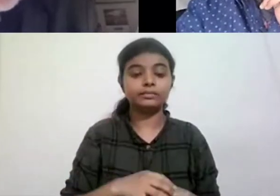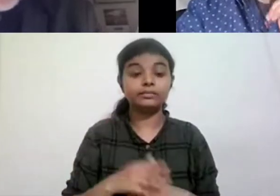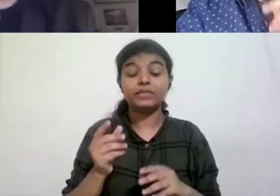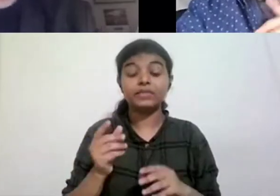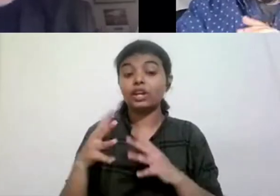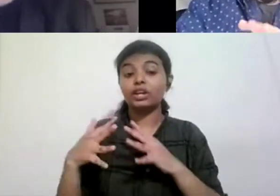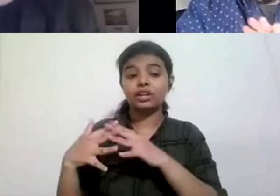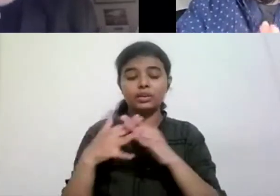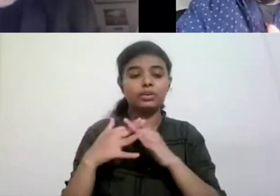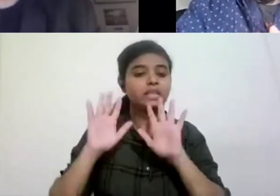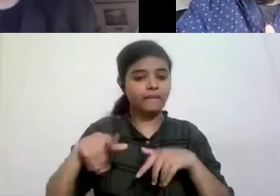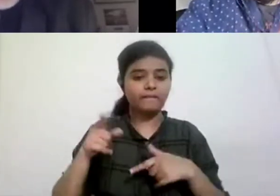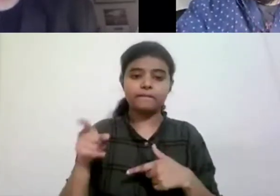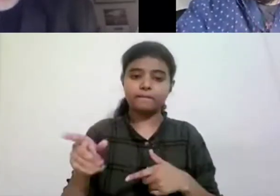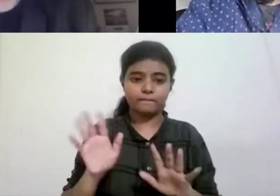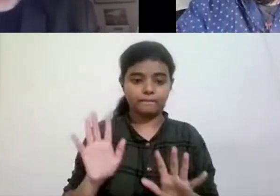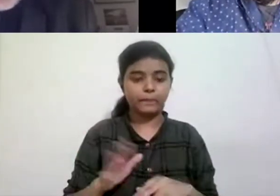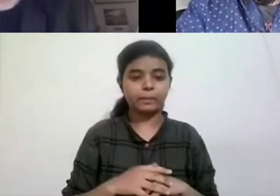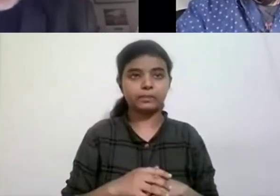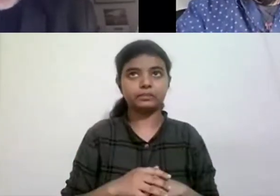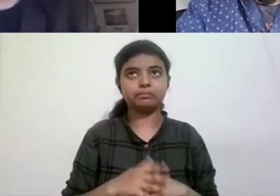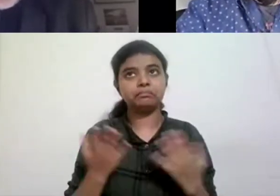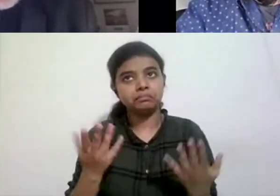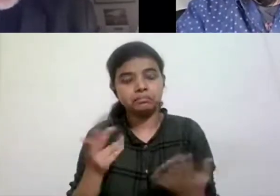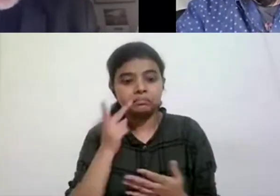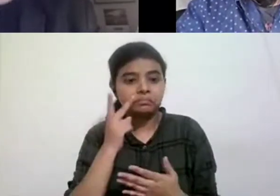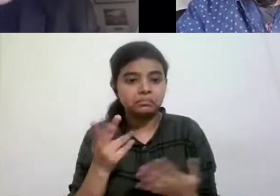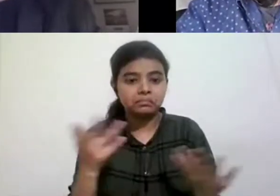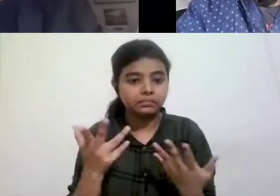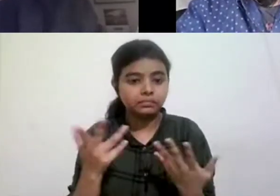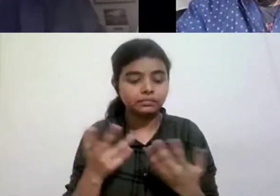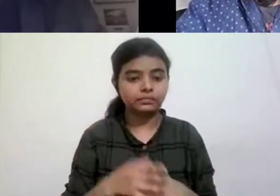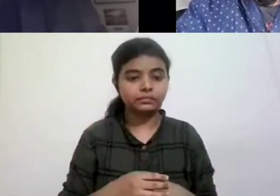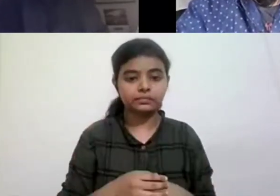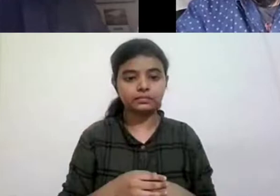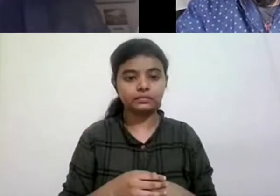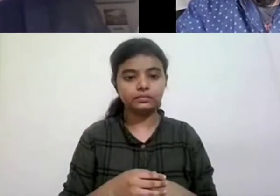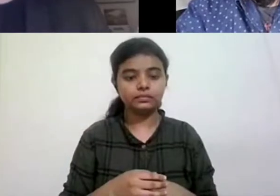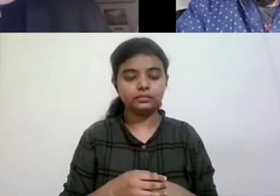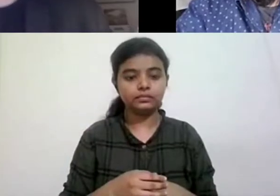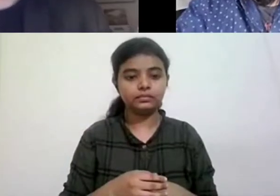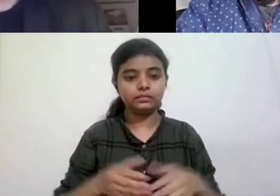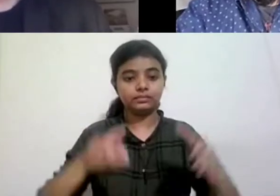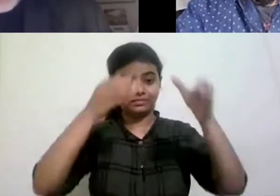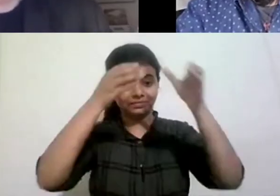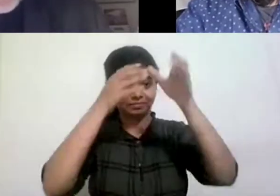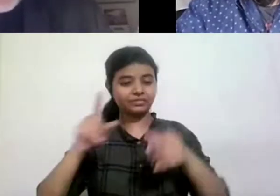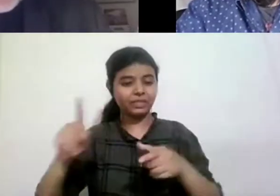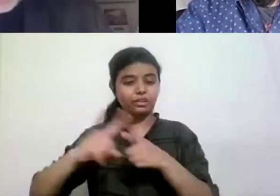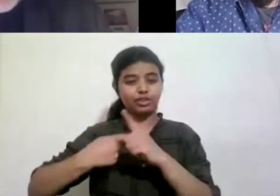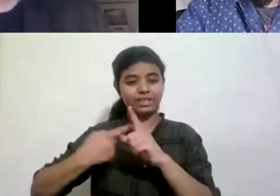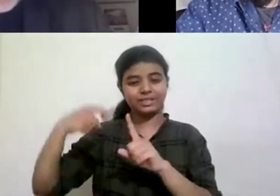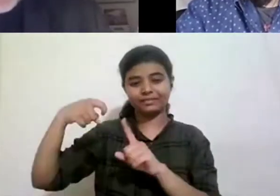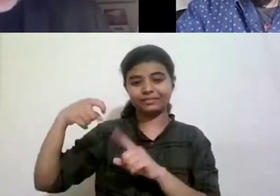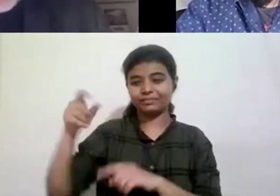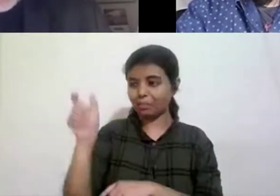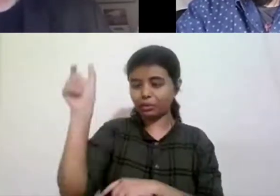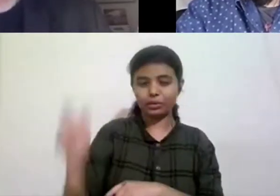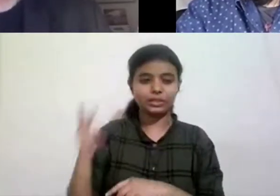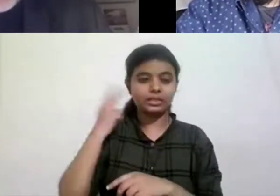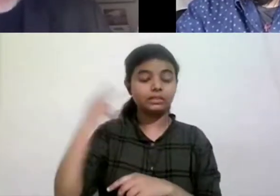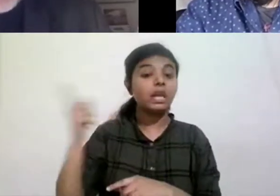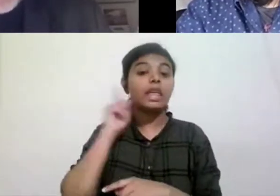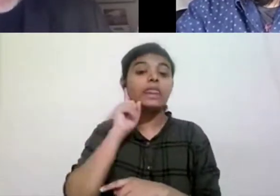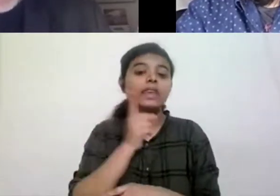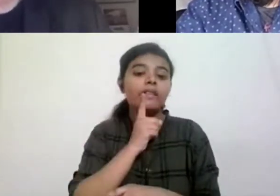there is, um, we're seeing more, uh, there's a, there's a scholar named Jason Farr, who's, uh, written a book about deafness